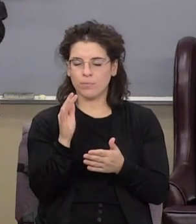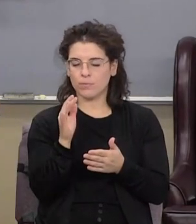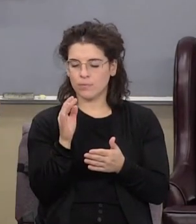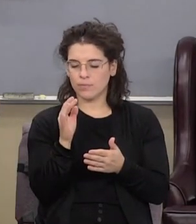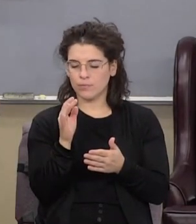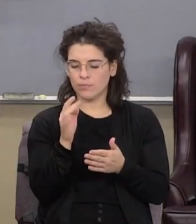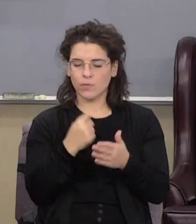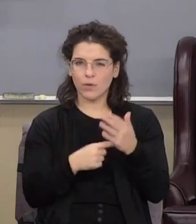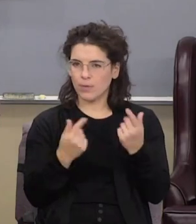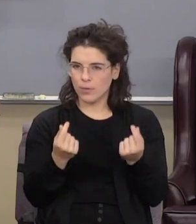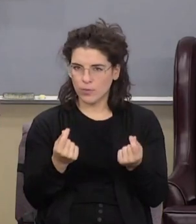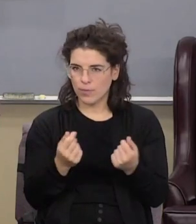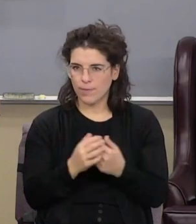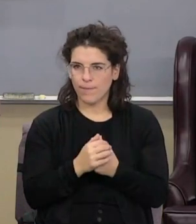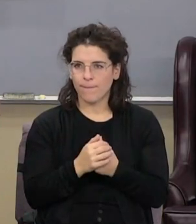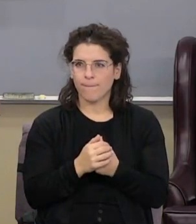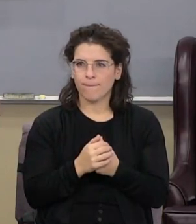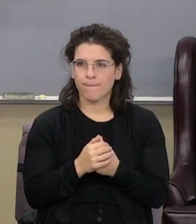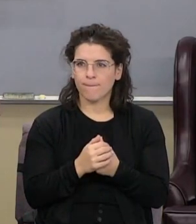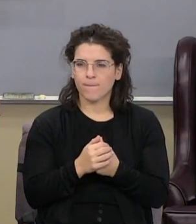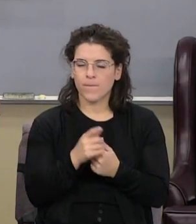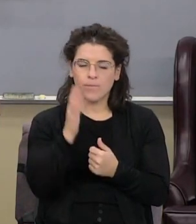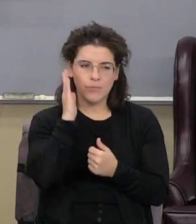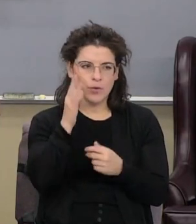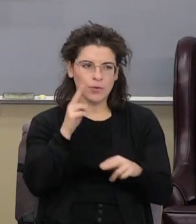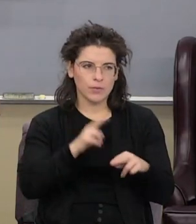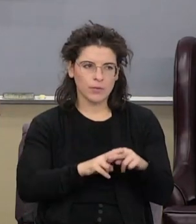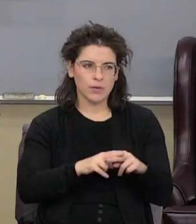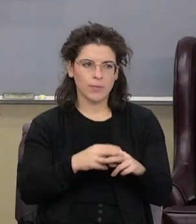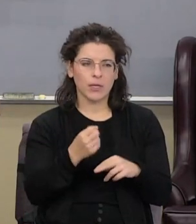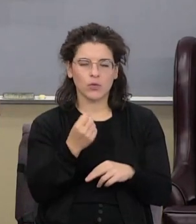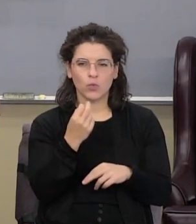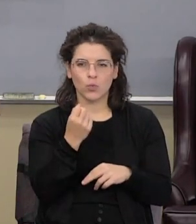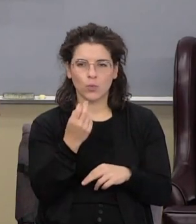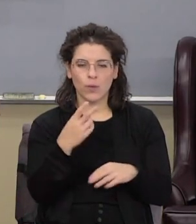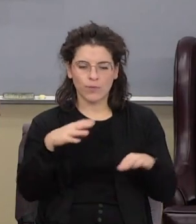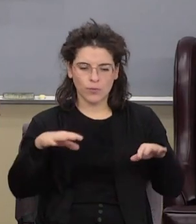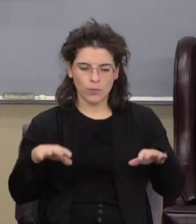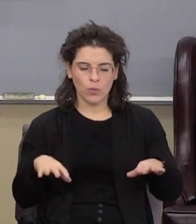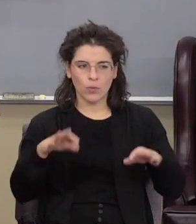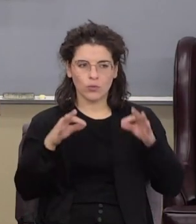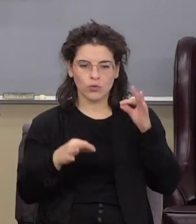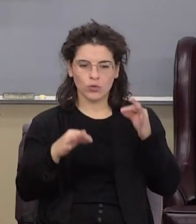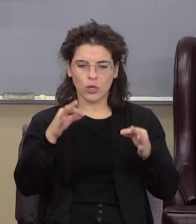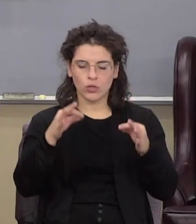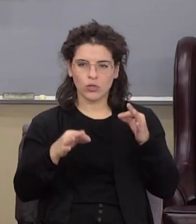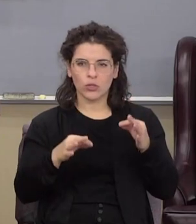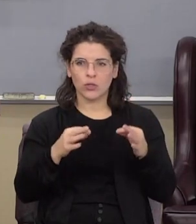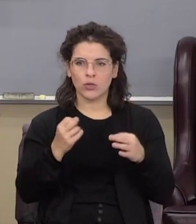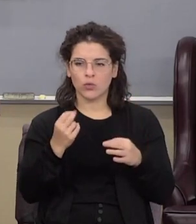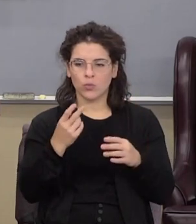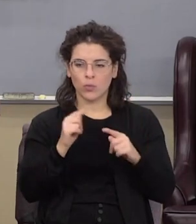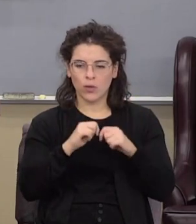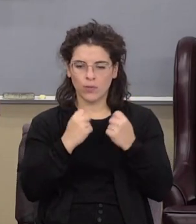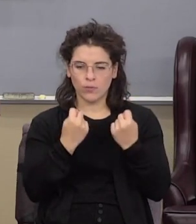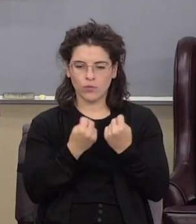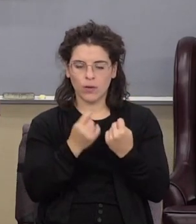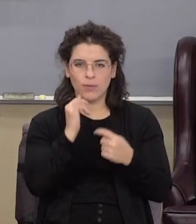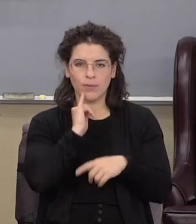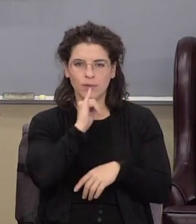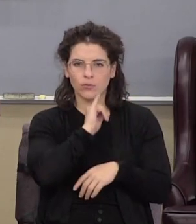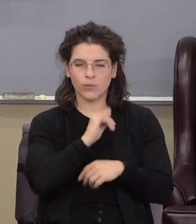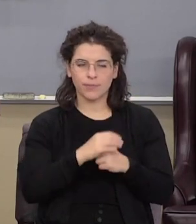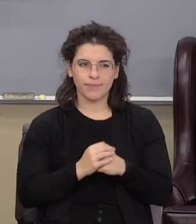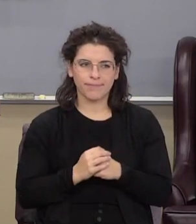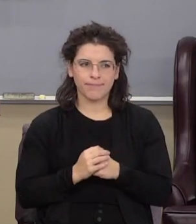what are they going to be doing you shall sit upon twelve thrones judging the twelve tribes of Israel